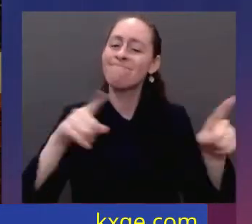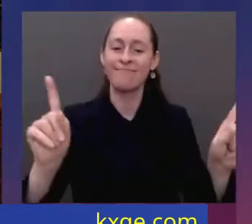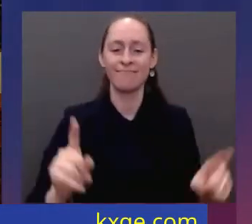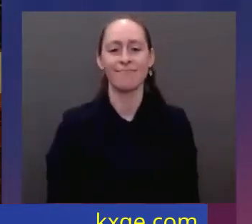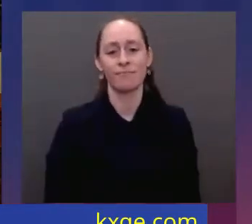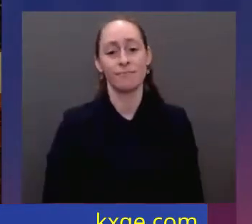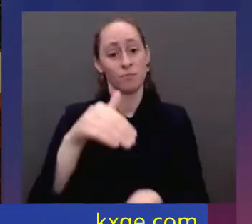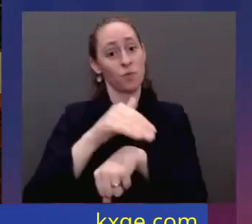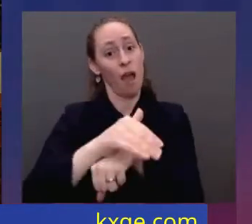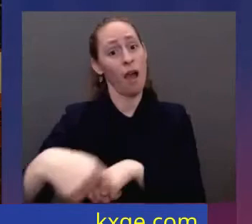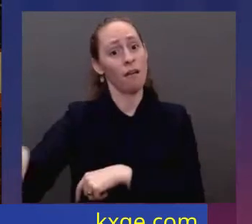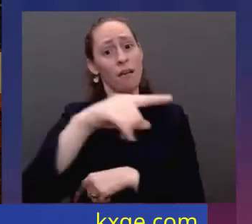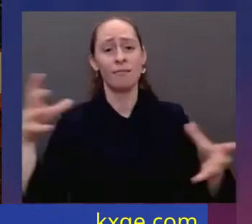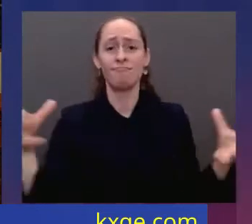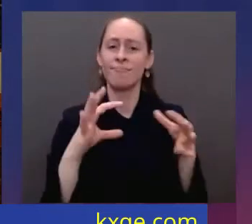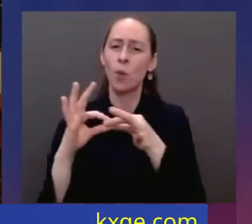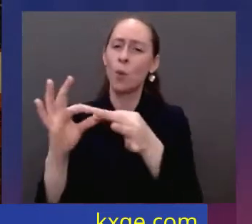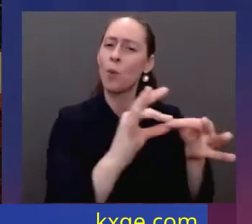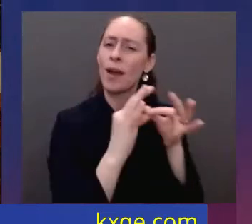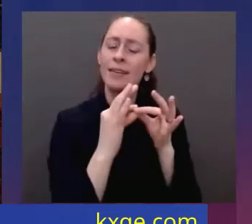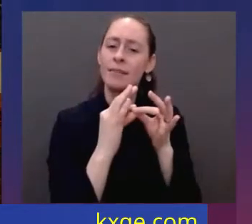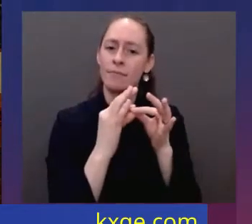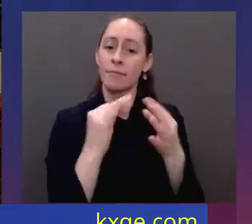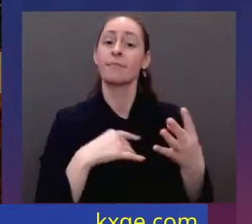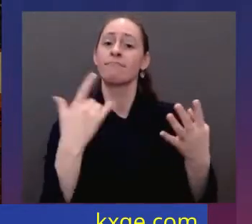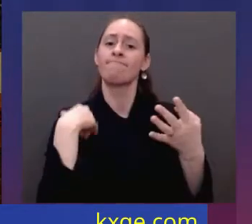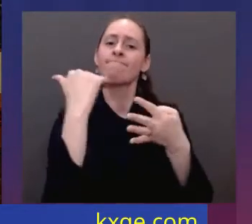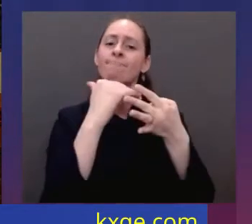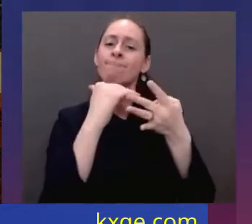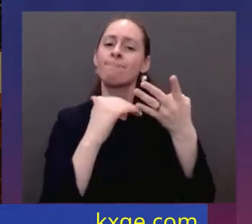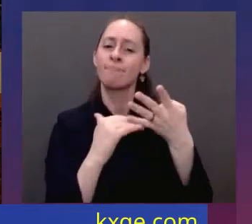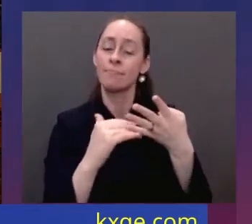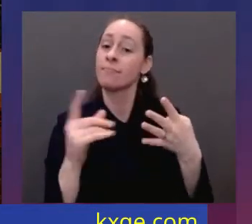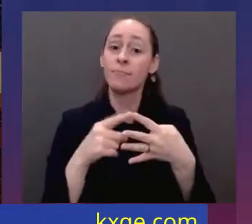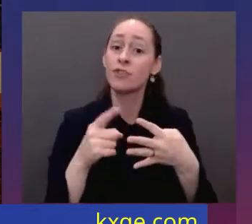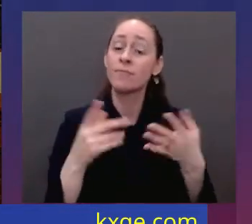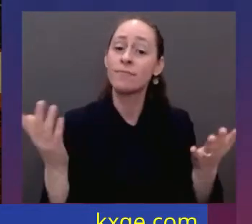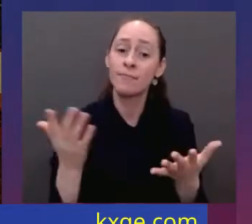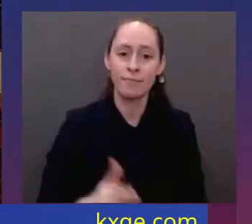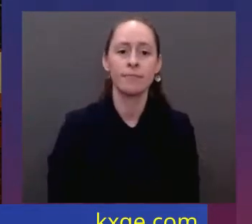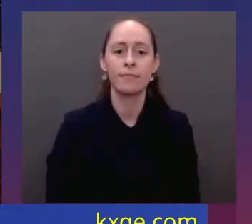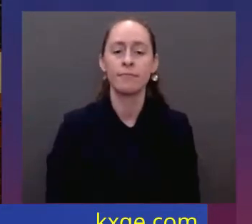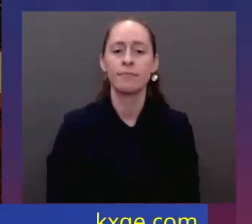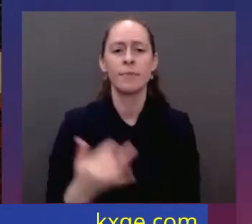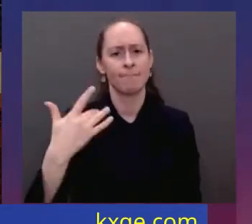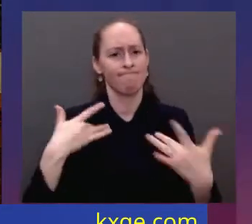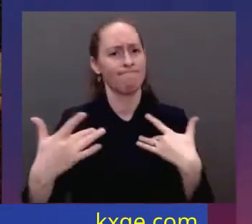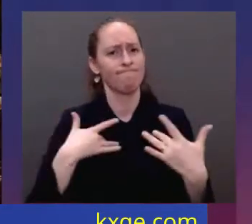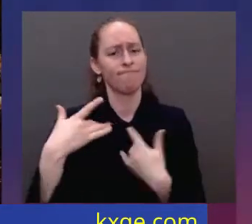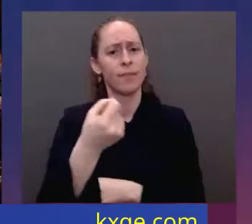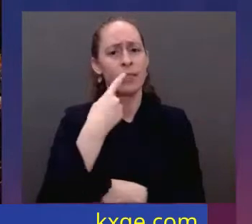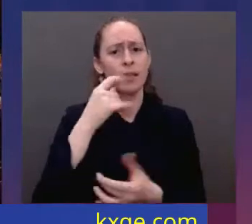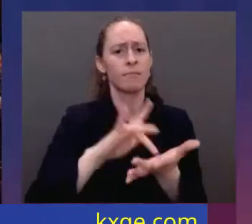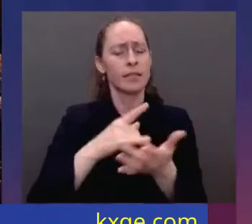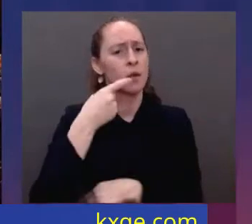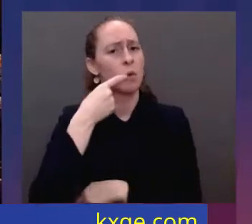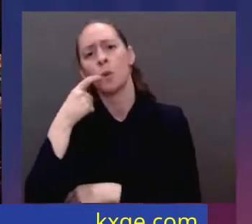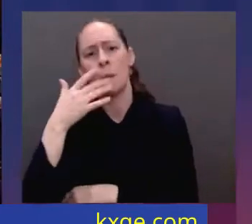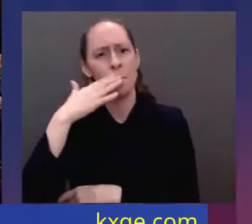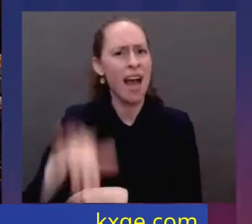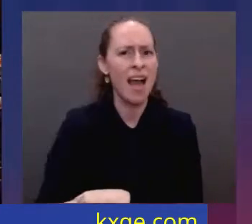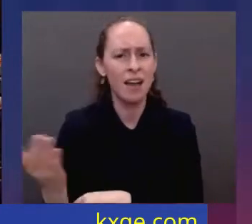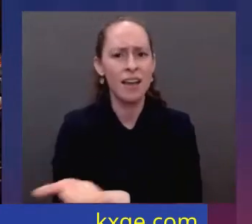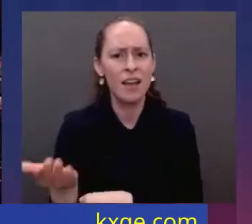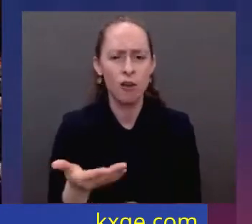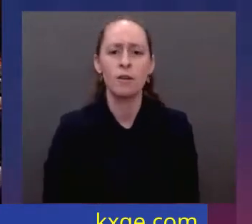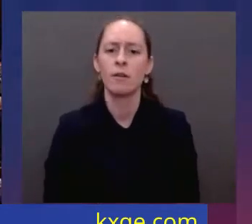do together, in my view. First, beat the opioid epidemic. There's so much we can do. Increase funding